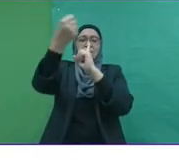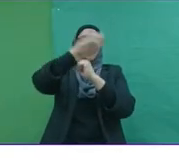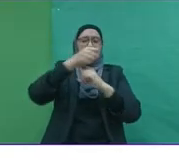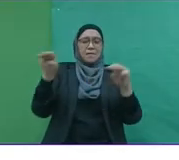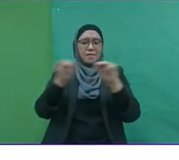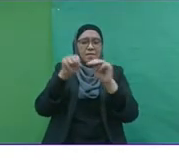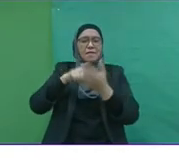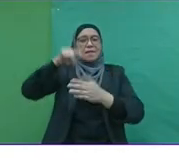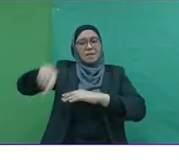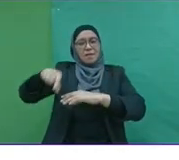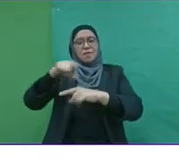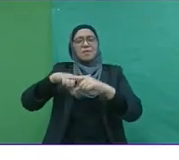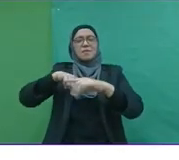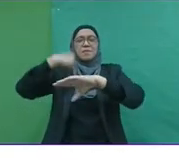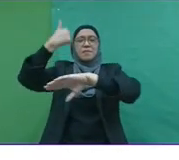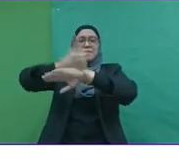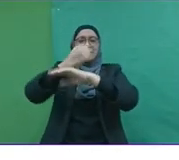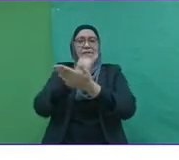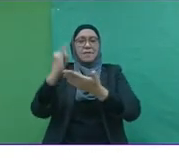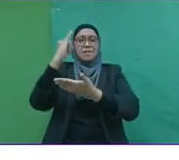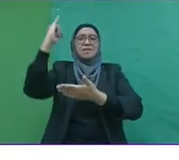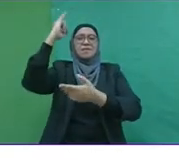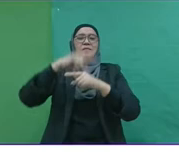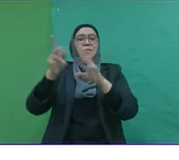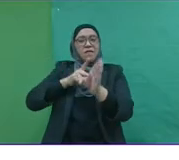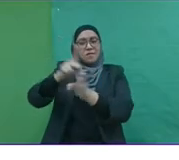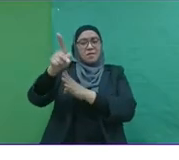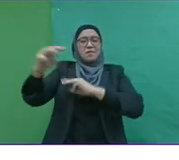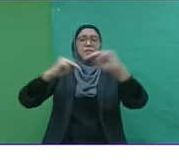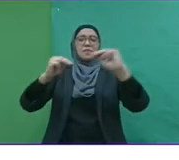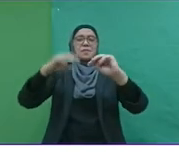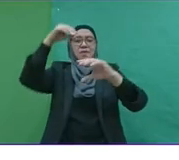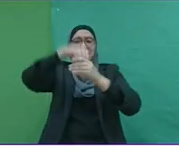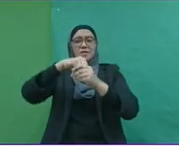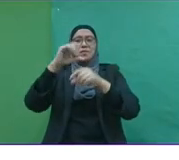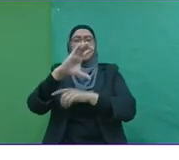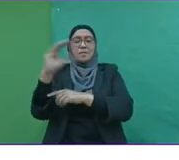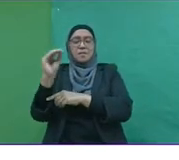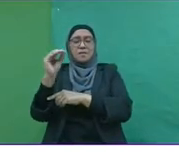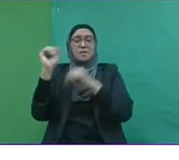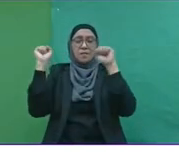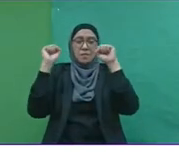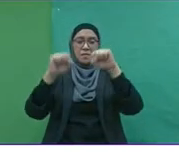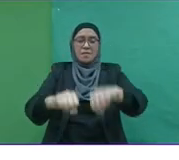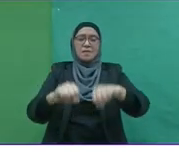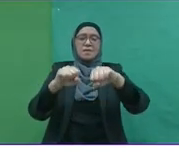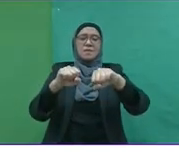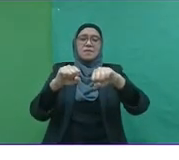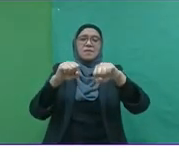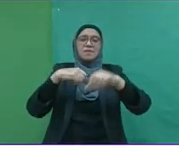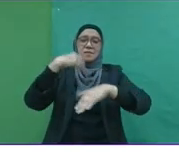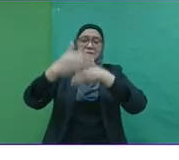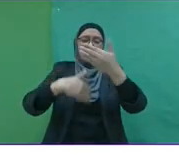need to institutionalize professional management into their companies to enable it to be able